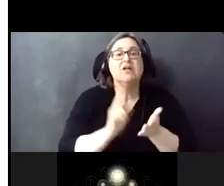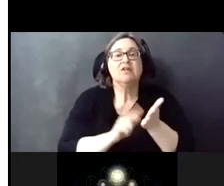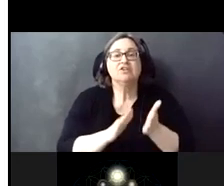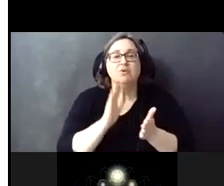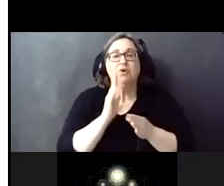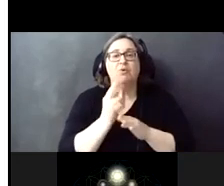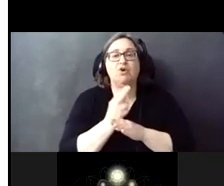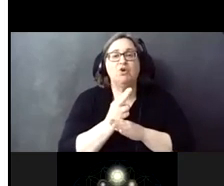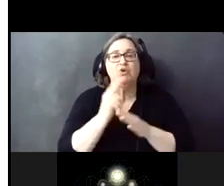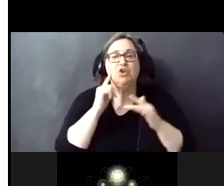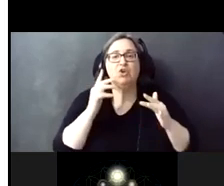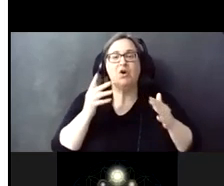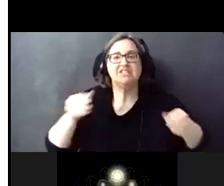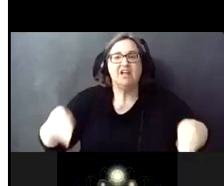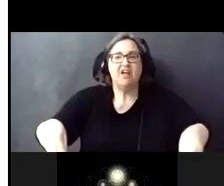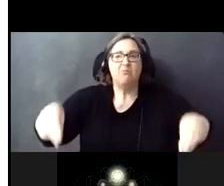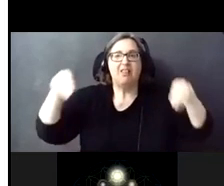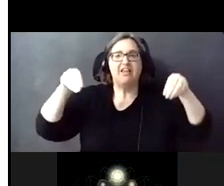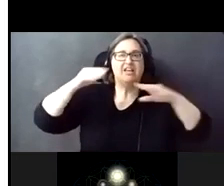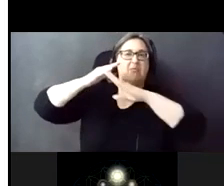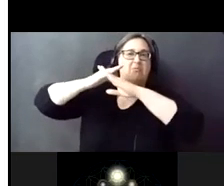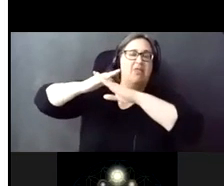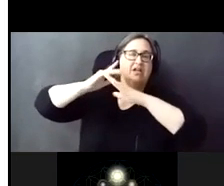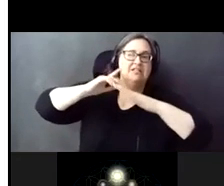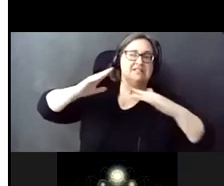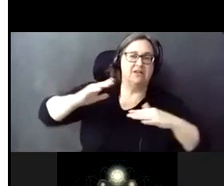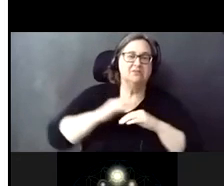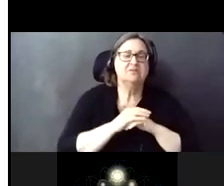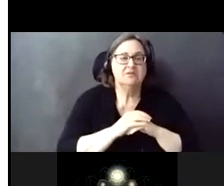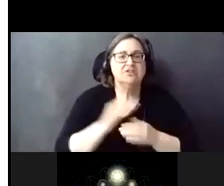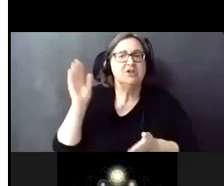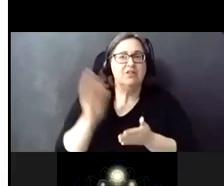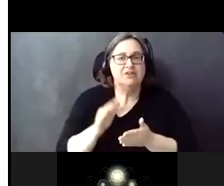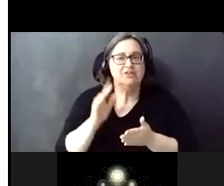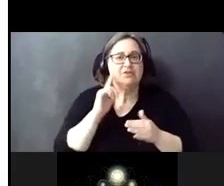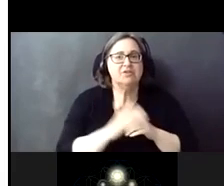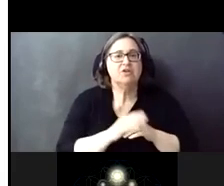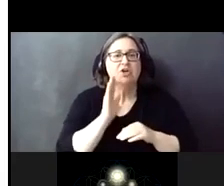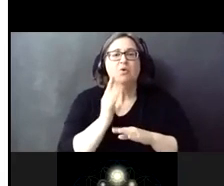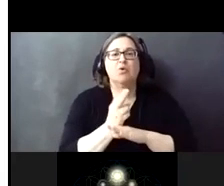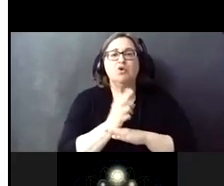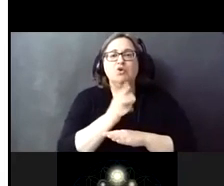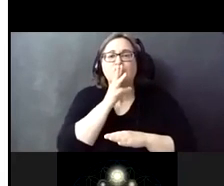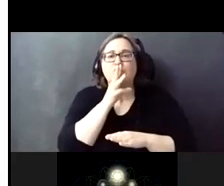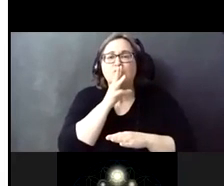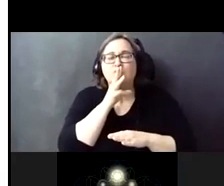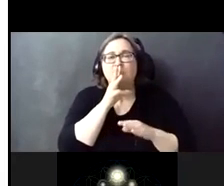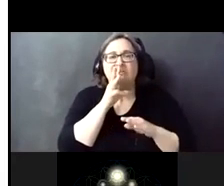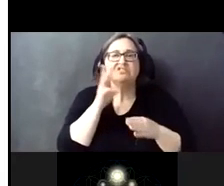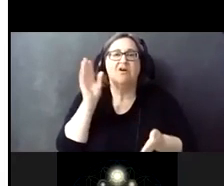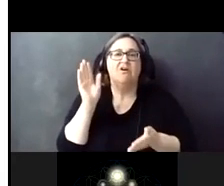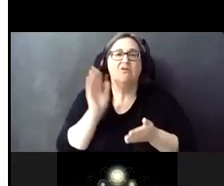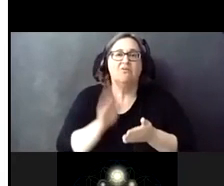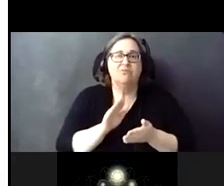will use noise blankets and sound barriers to minimize the noise water will be used to minimize the distribution of dust